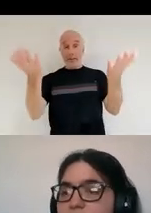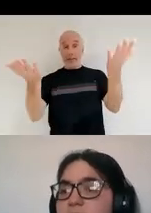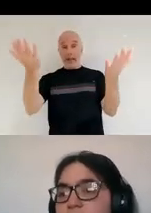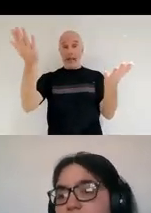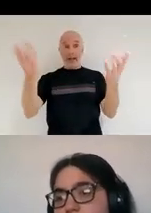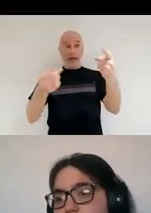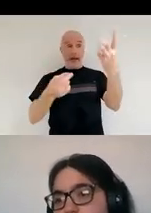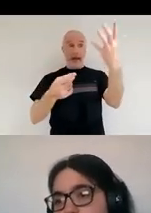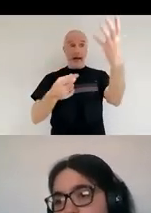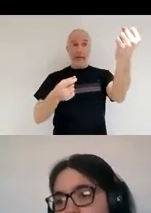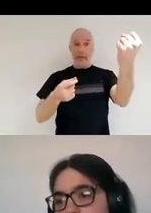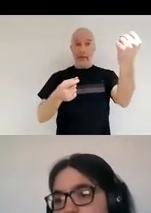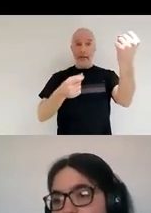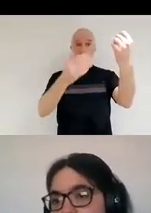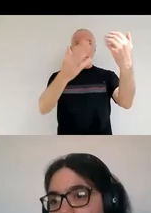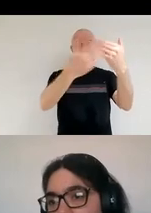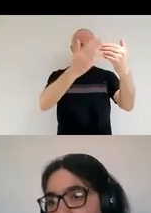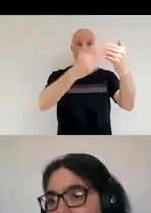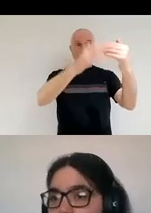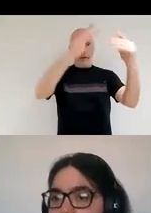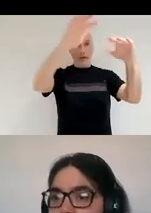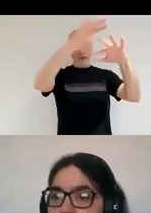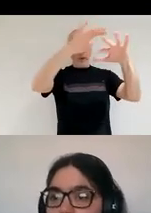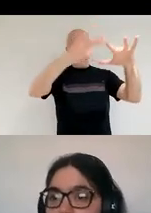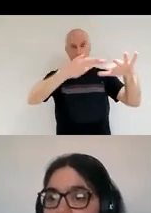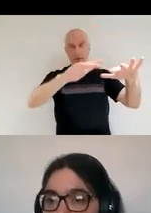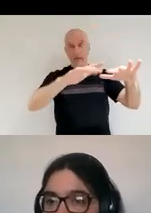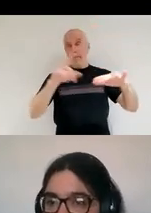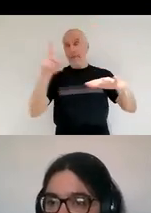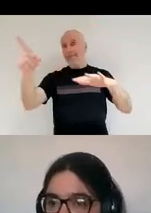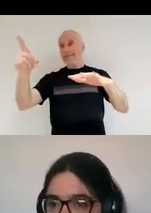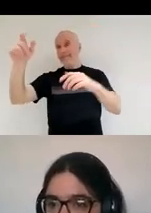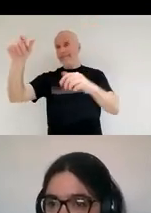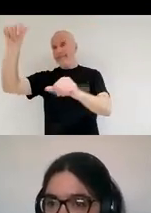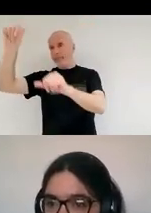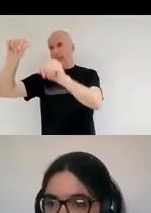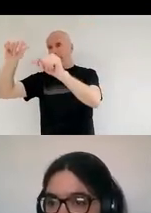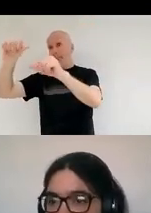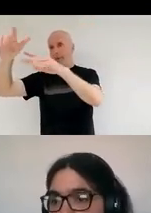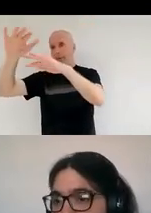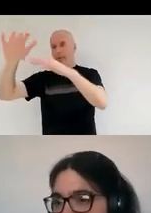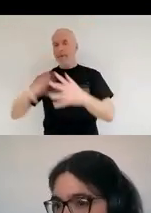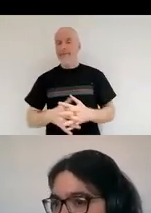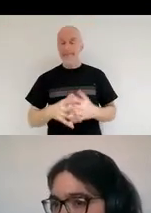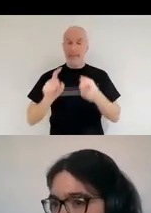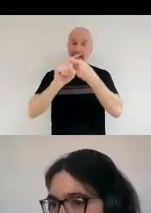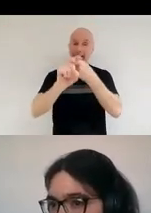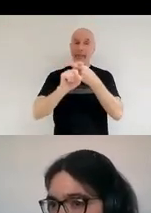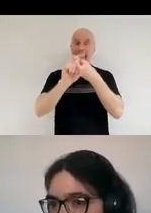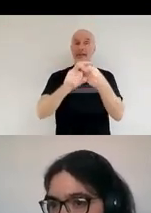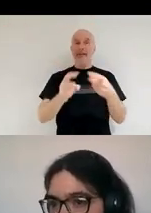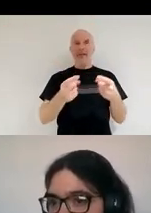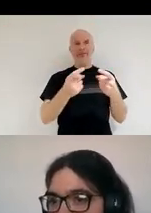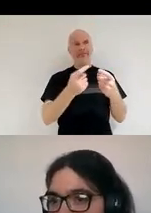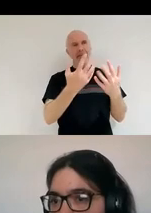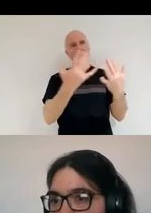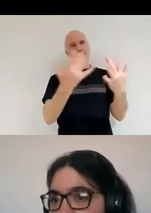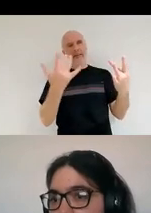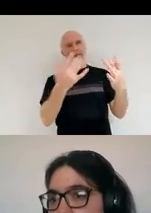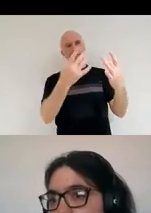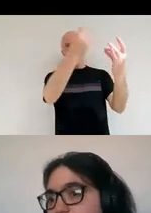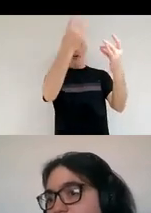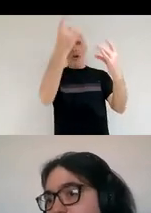and usually that it has to do, to do with how much star formation it got in the galaxy. So we still don't know exactly how dust forms,